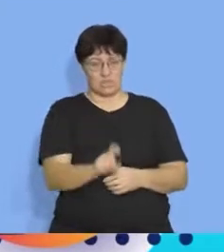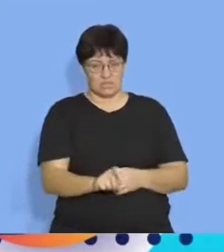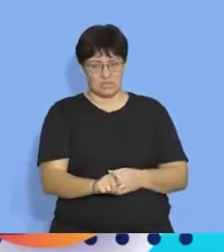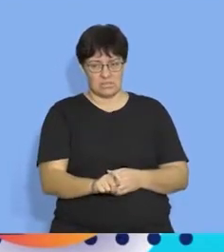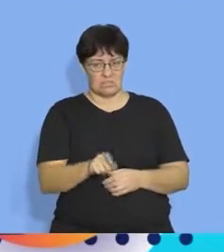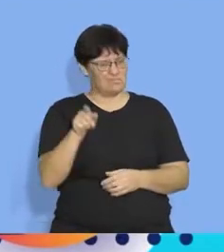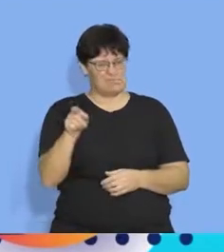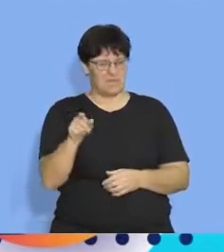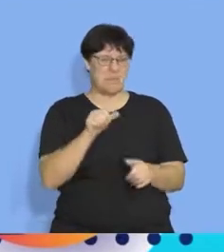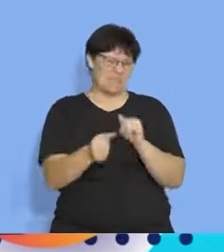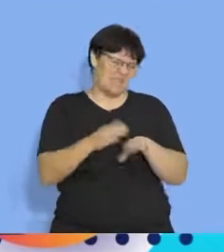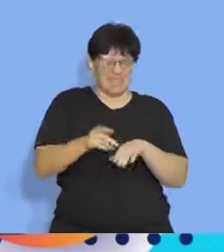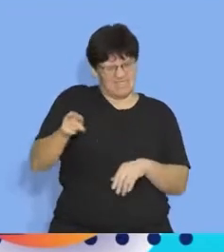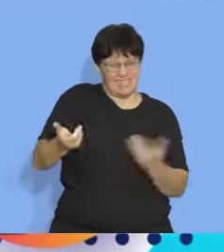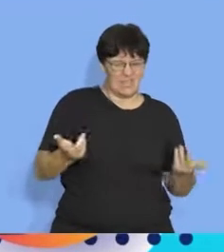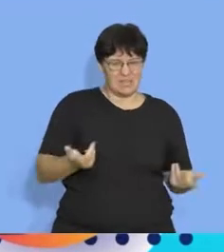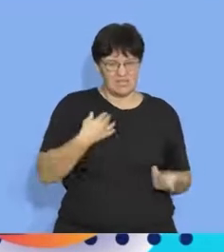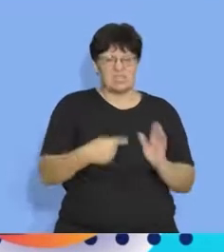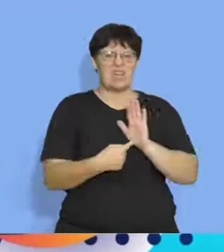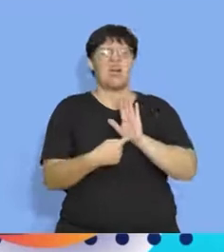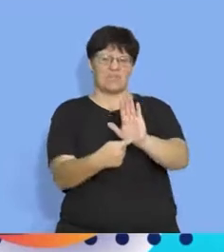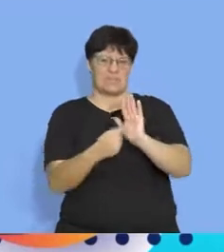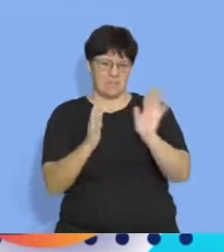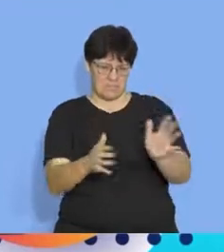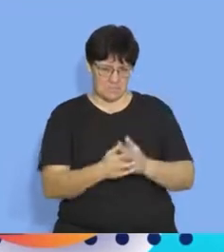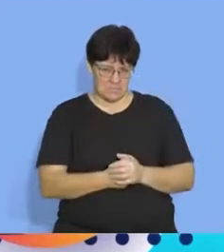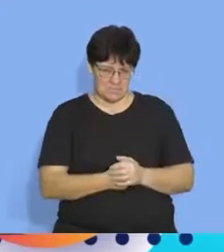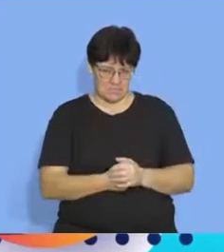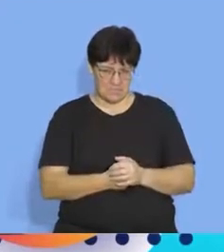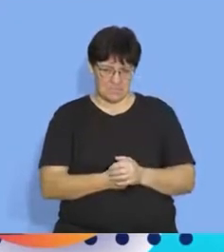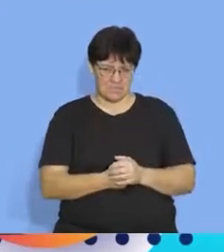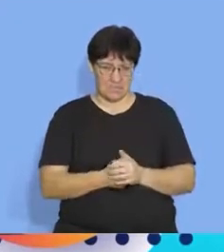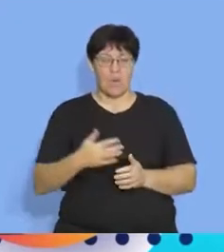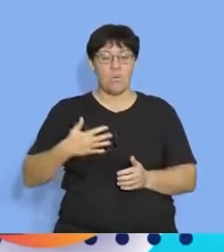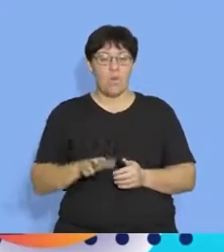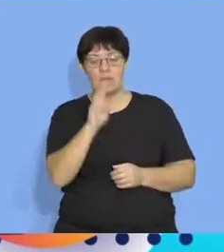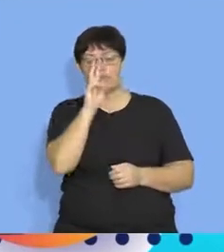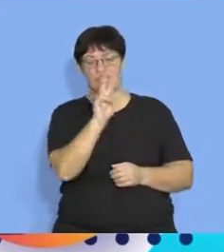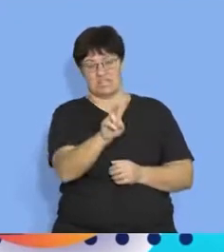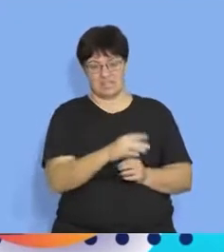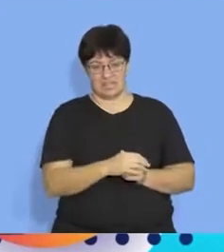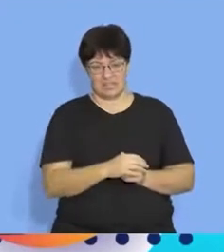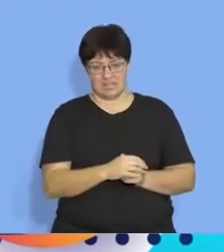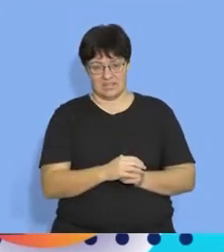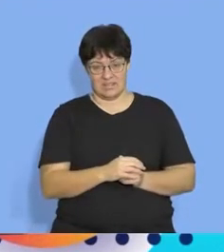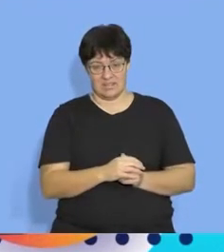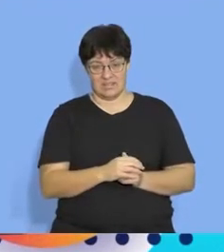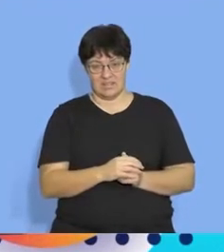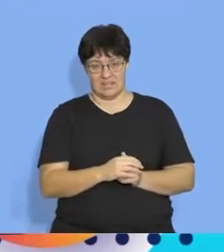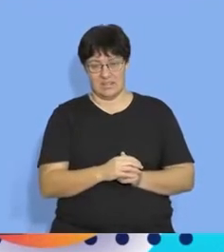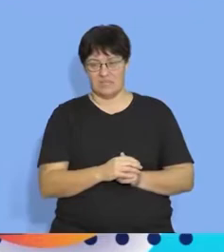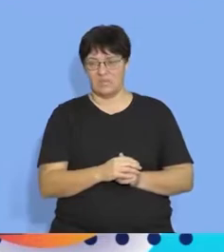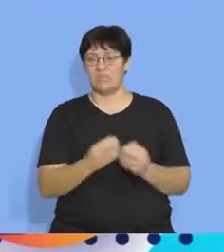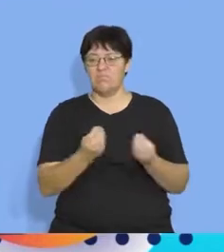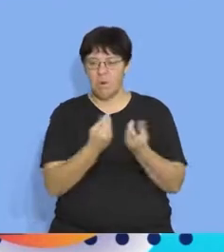questions will be not will be better than this okay this is just very complicated but i wanted you to see it in